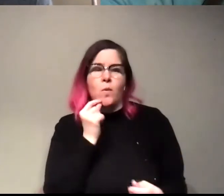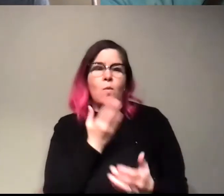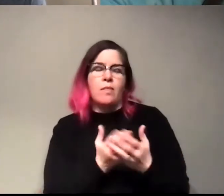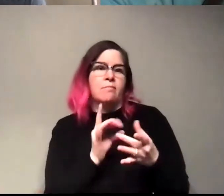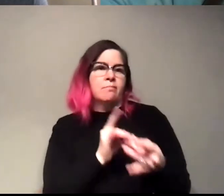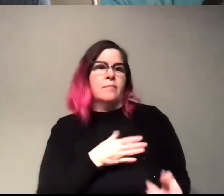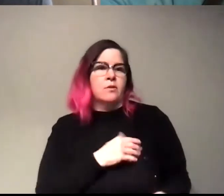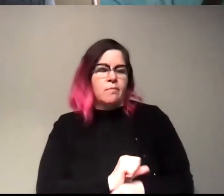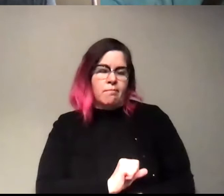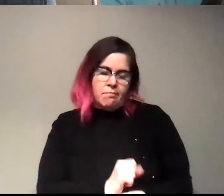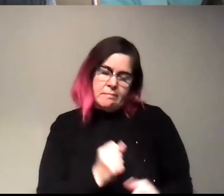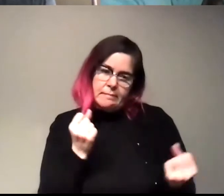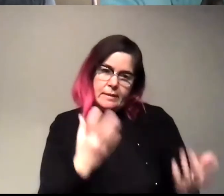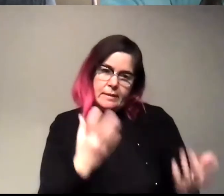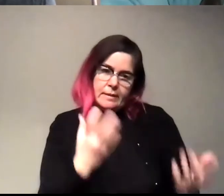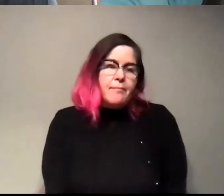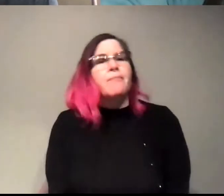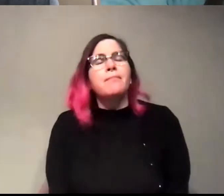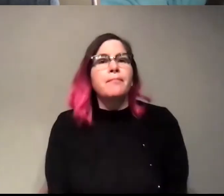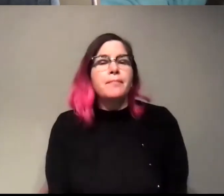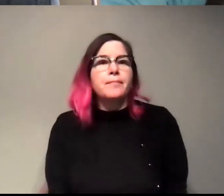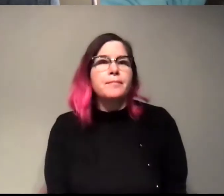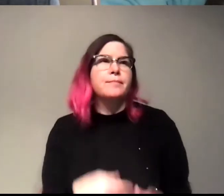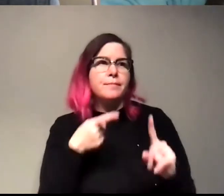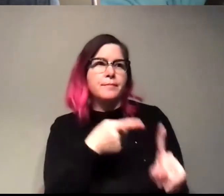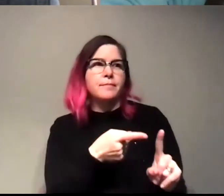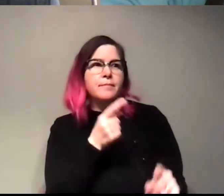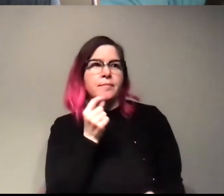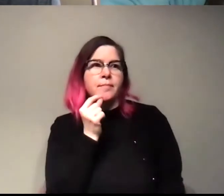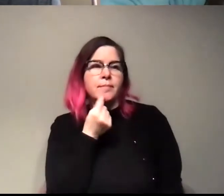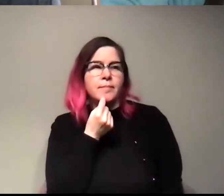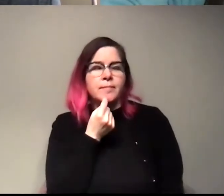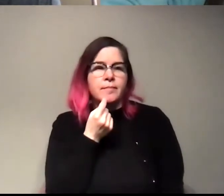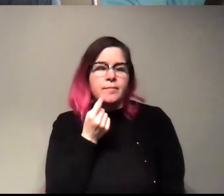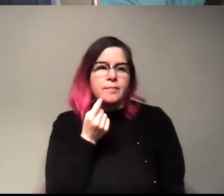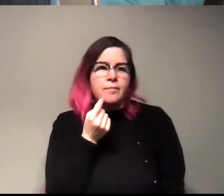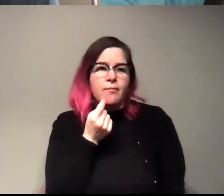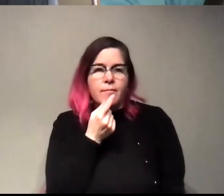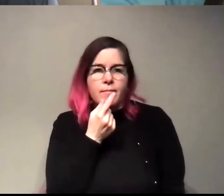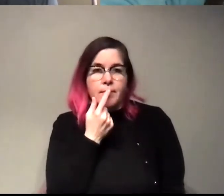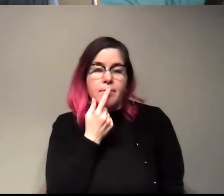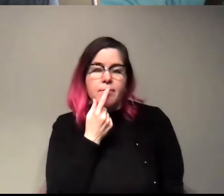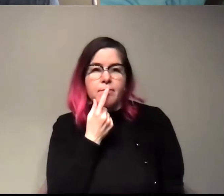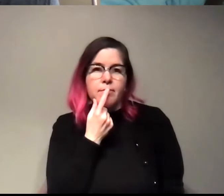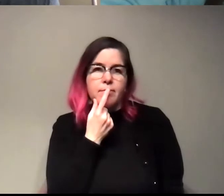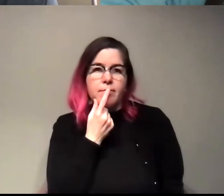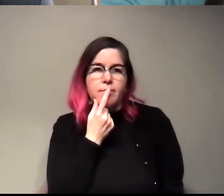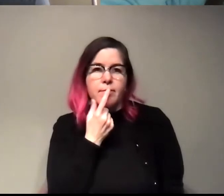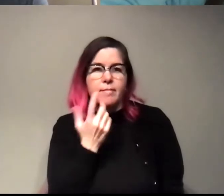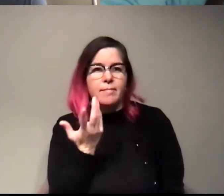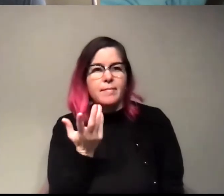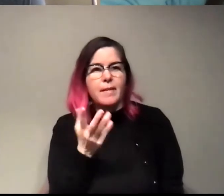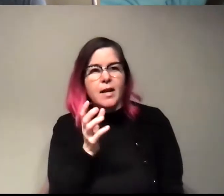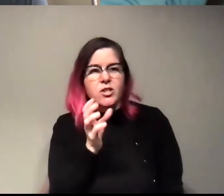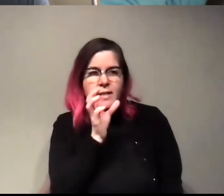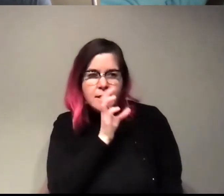job. Um, you know, it's really cool to be able to do something, you know, to like just be kind of exploring